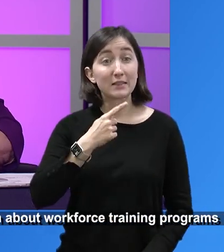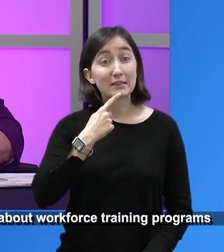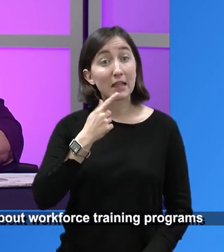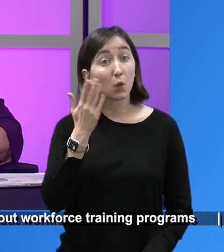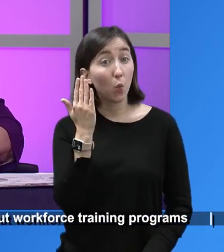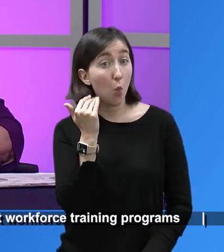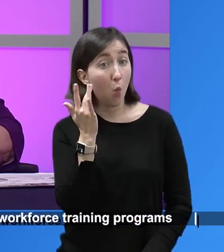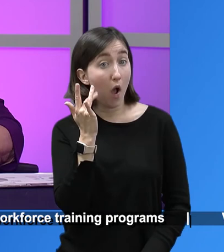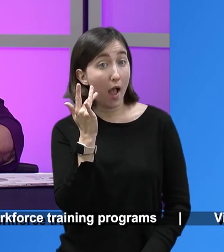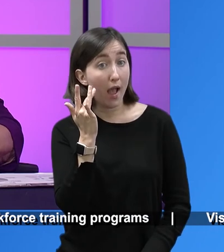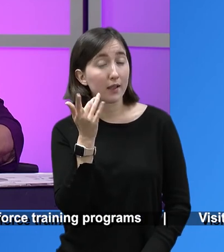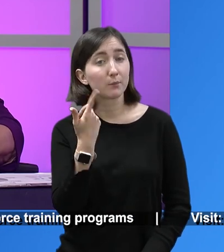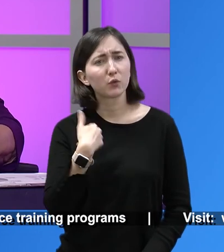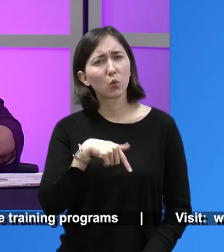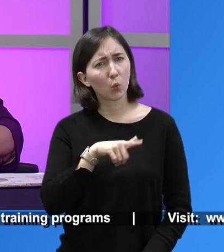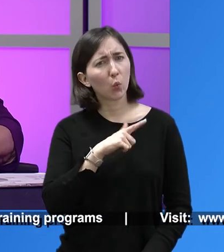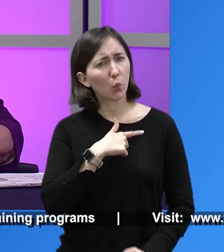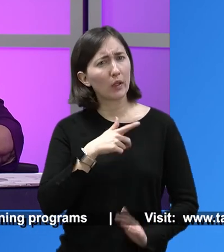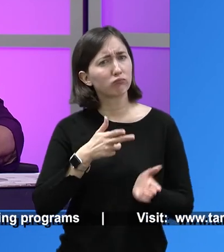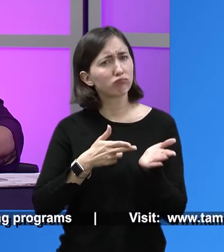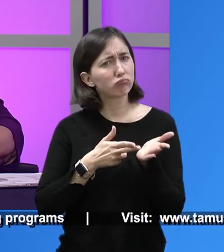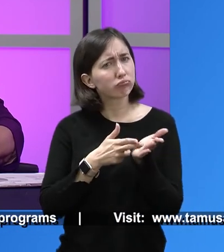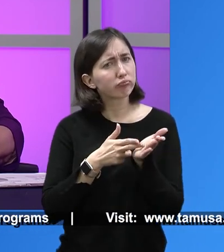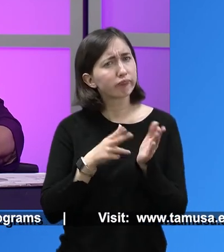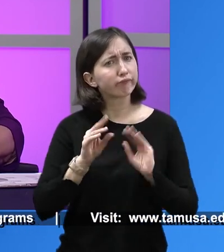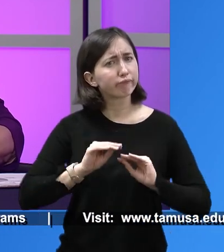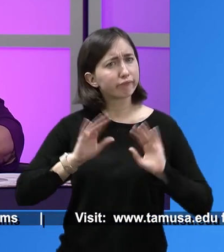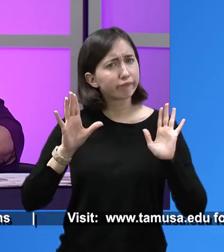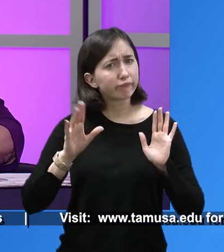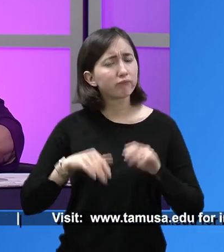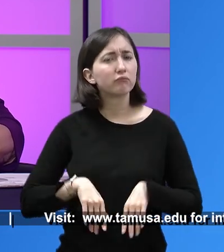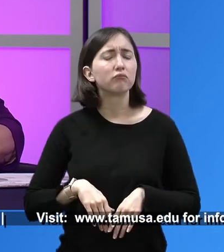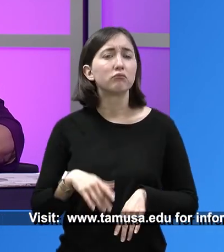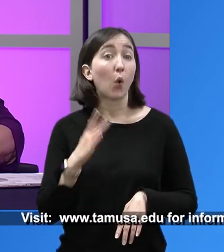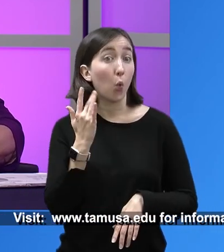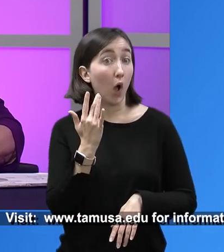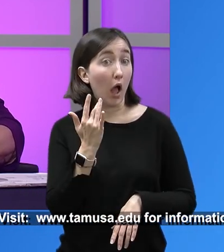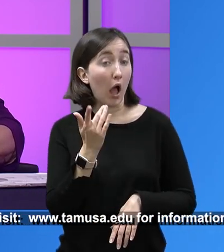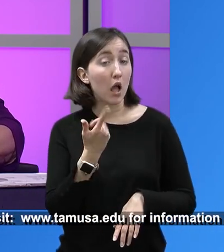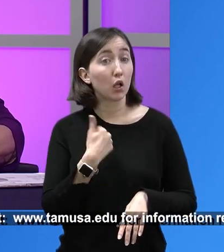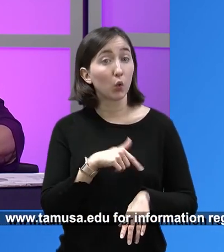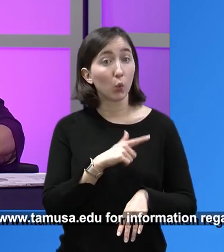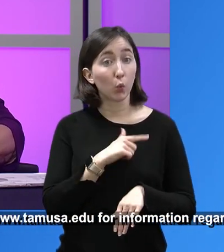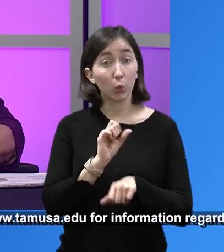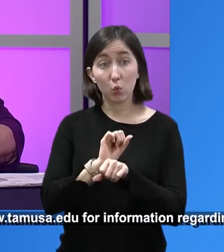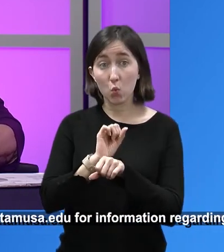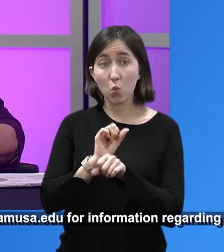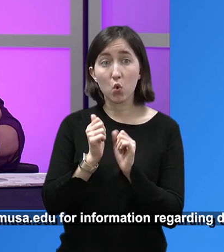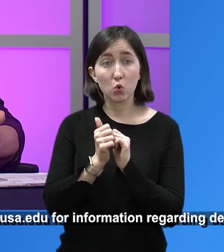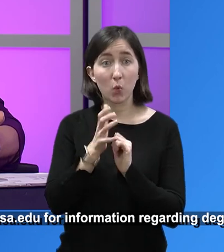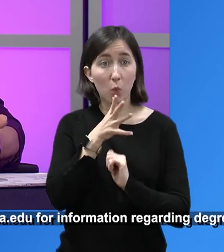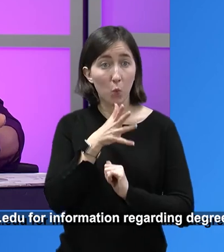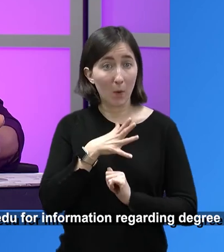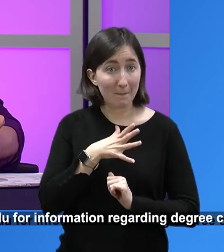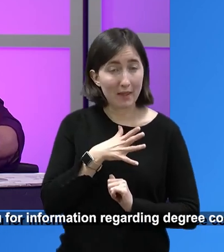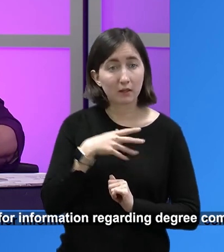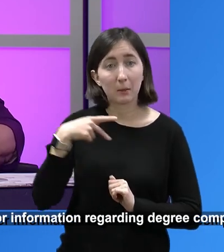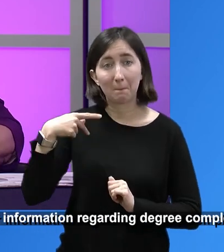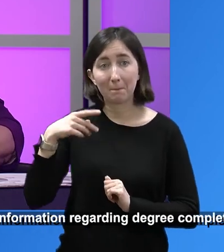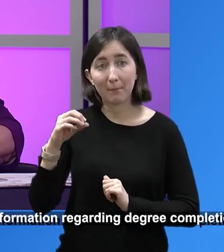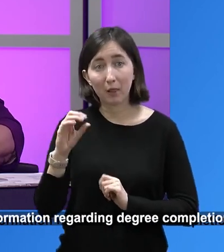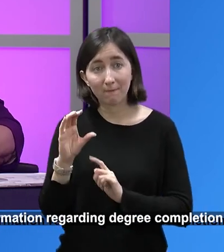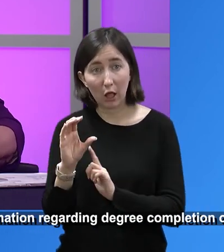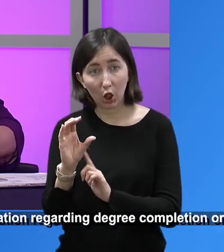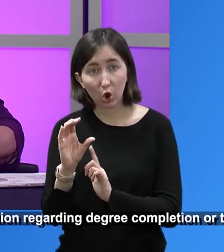And I'm proud to say it was because of our transparency. It's because we work with minority and women owned businesses.